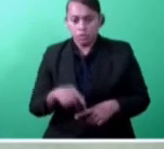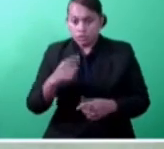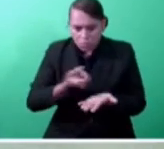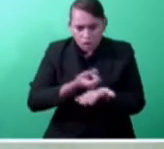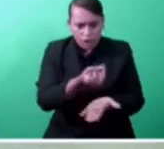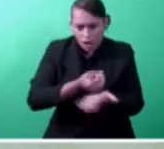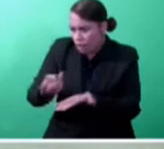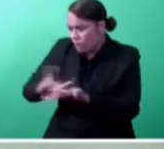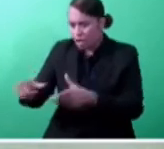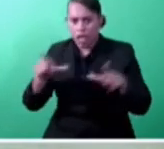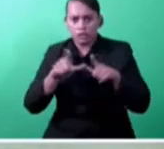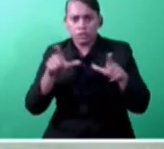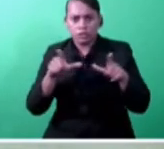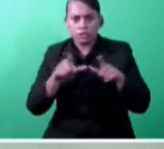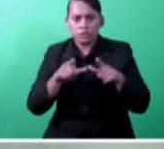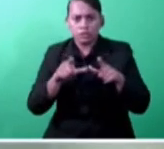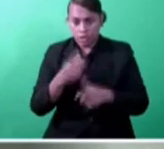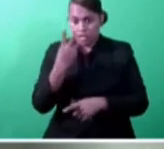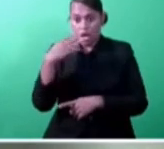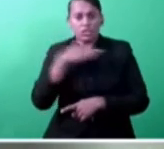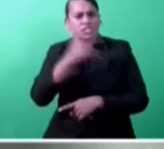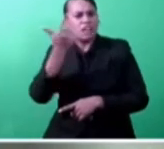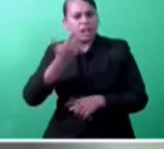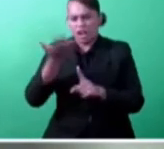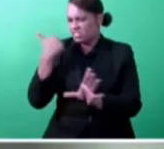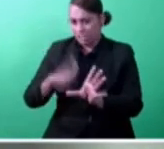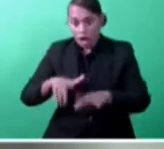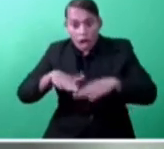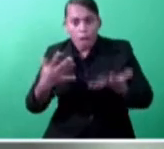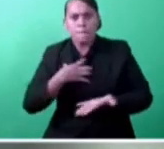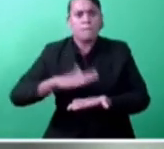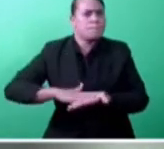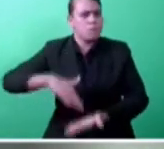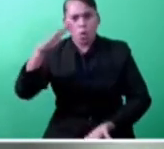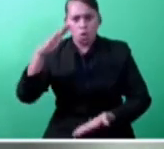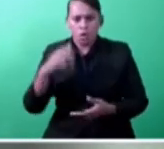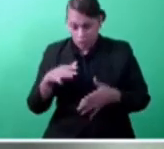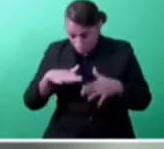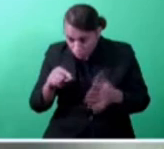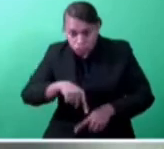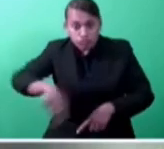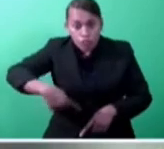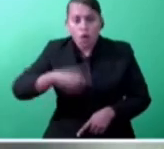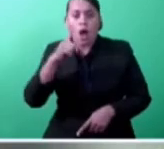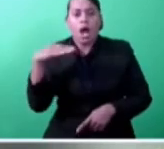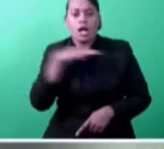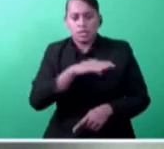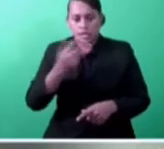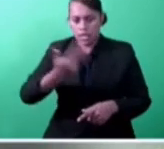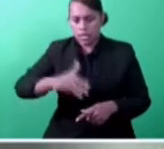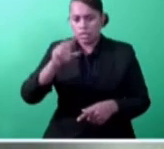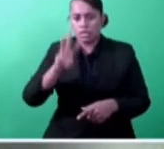470 in January 2019. In Suva, 193 new